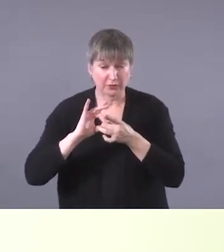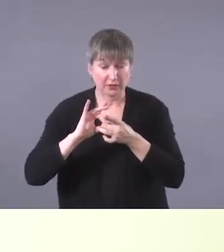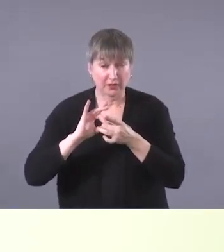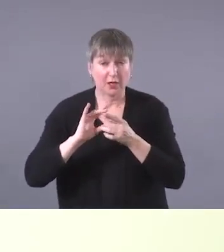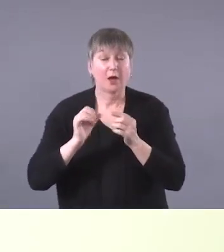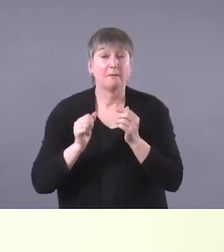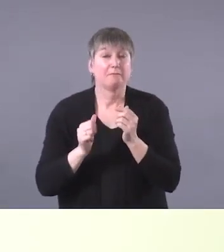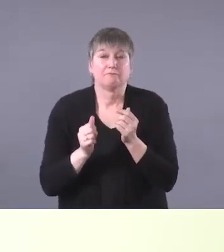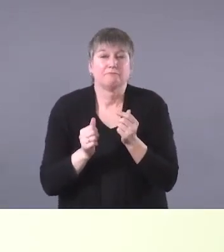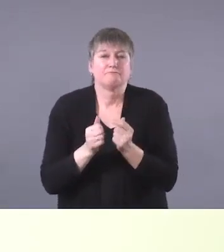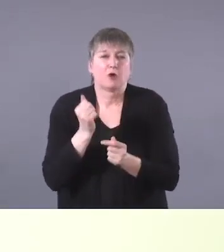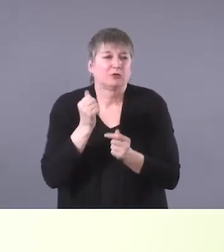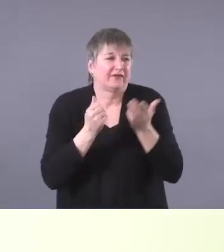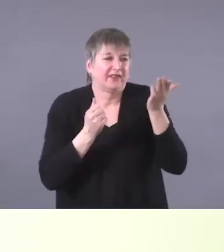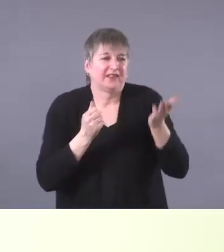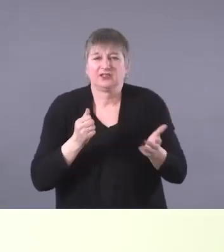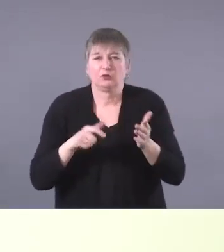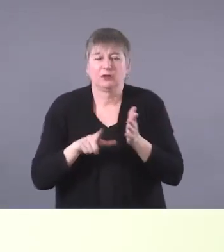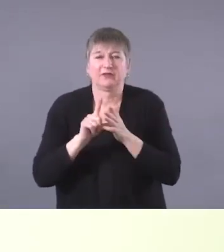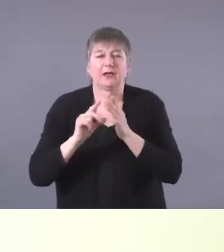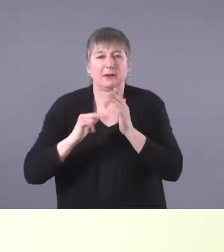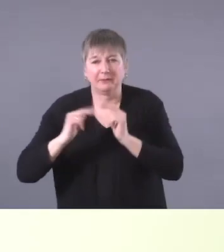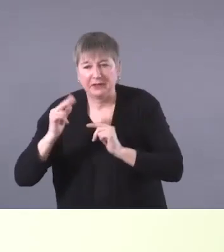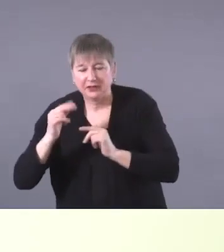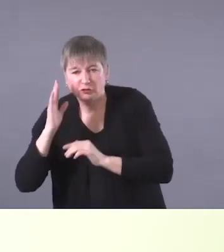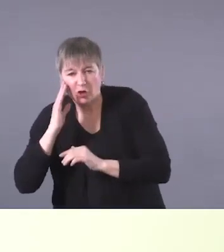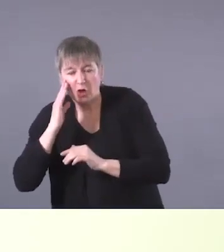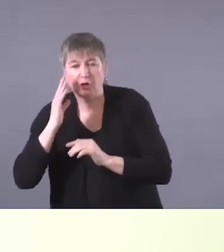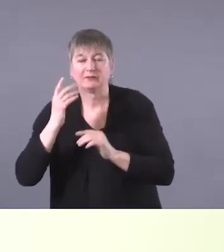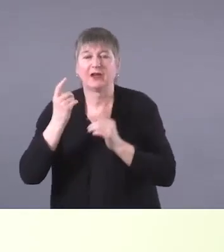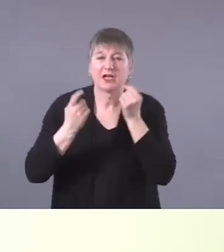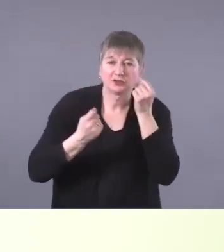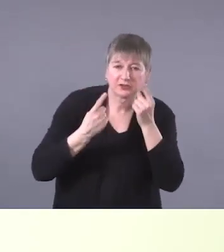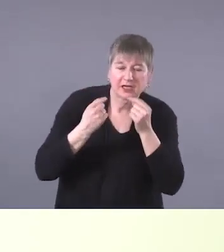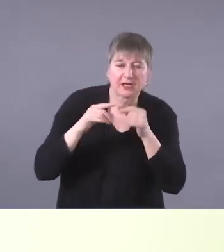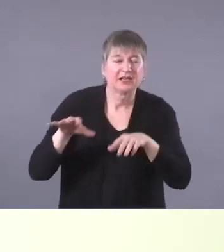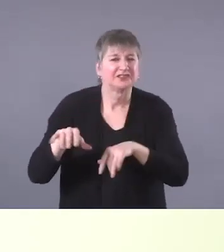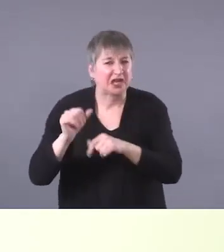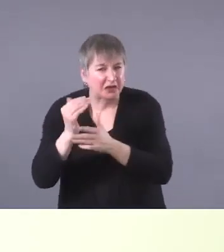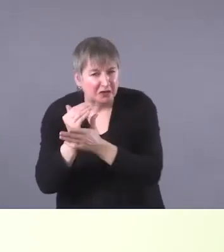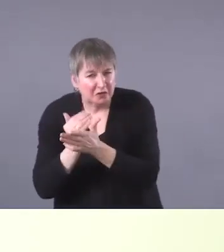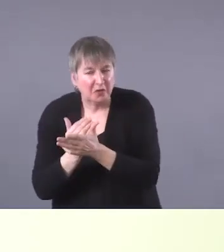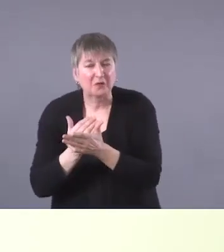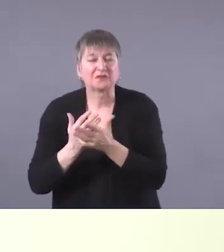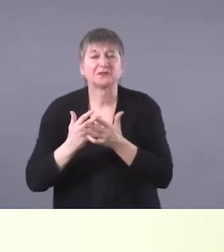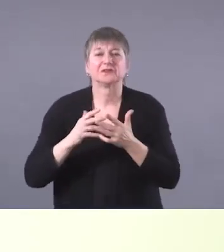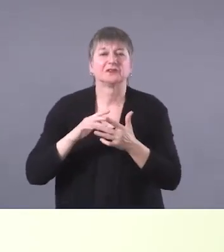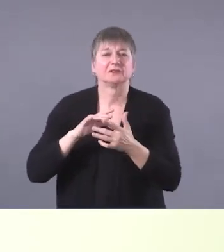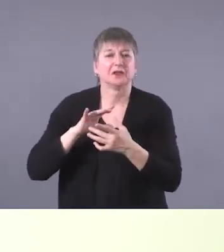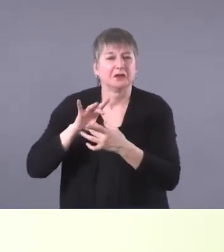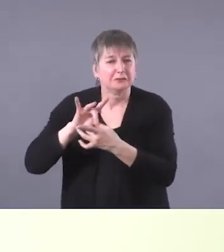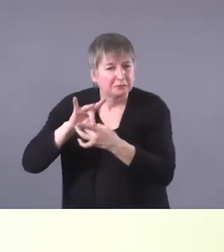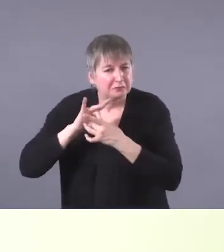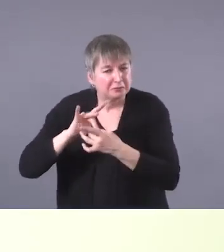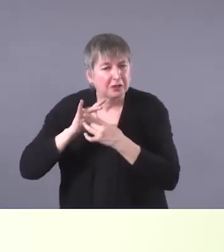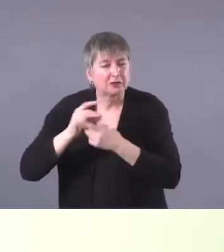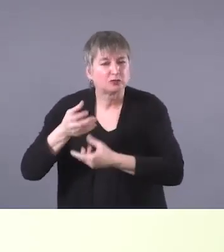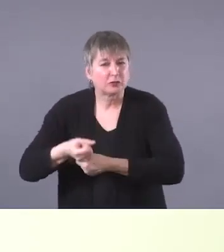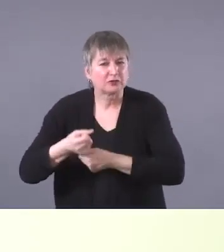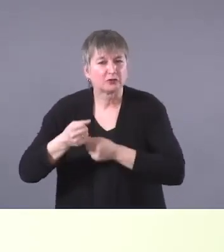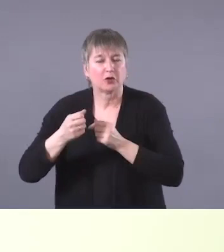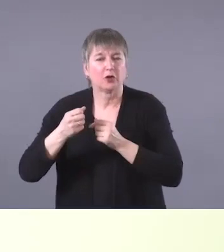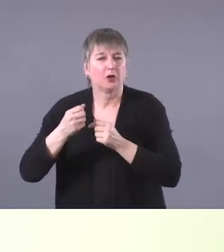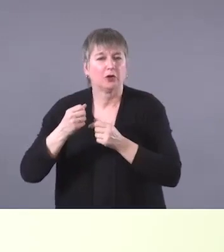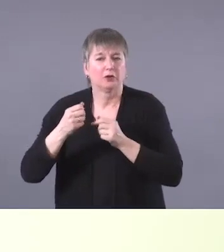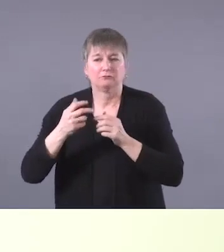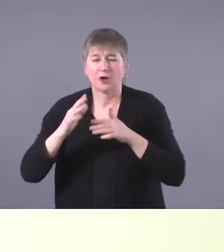this is just a review. So building knowledge and understanding. Um, so taking courses, of course, like we've said, building trusting relationships. So all successful